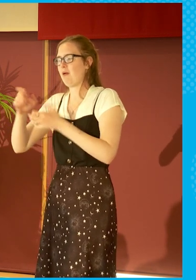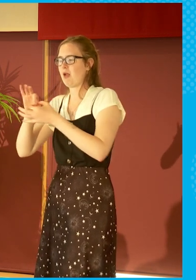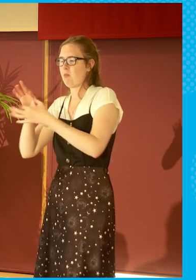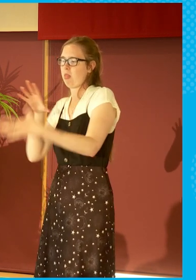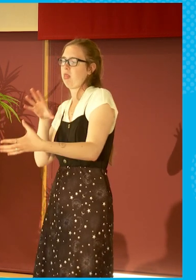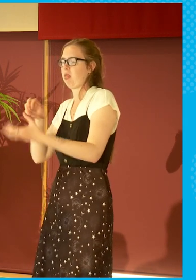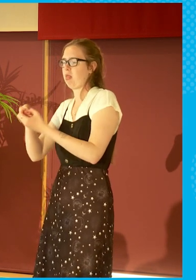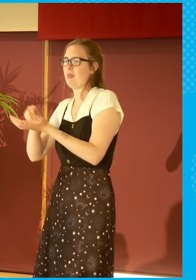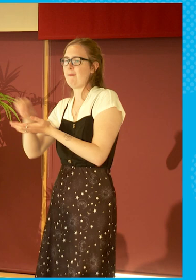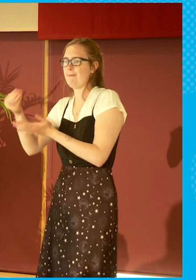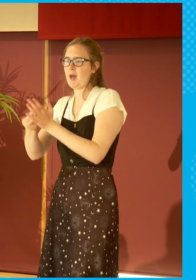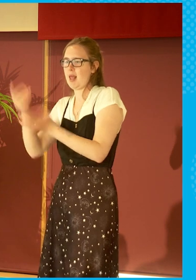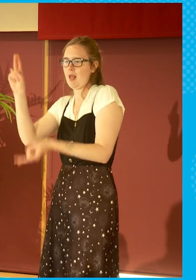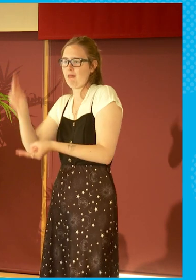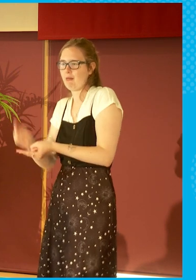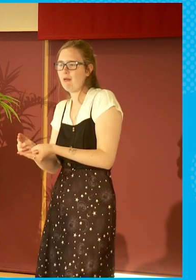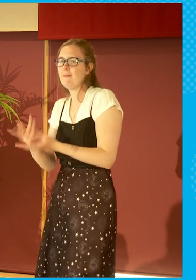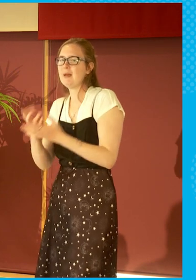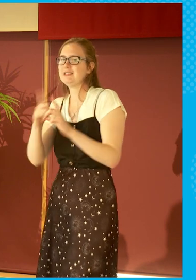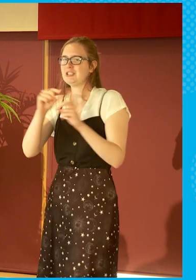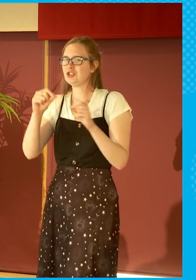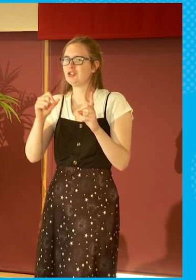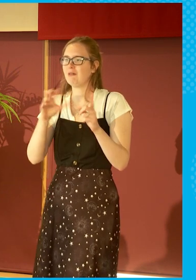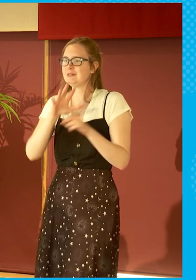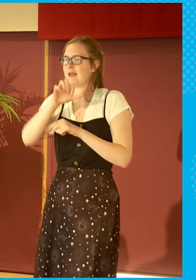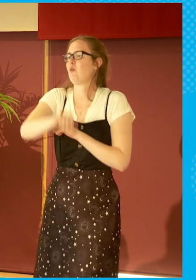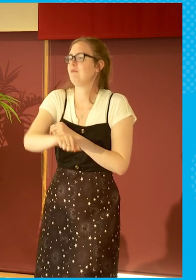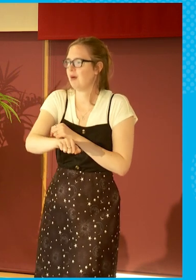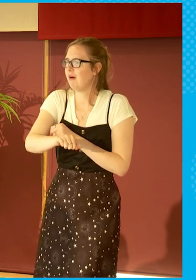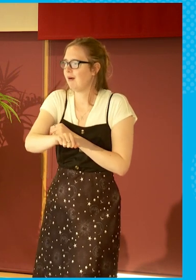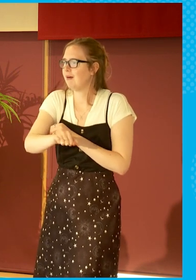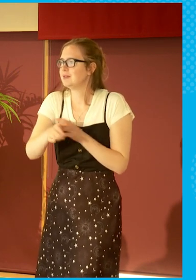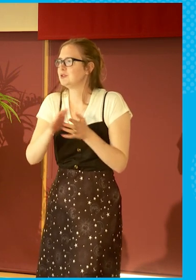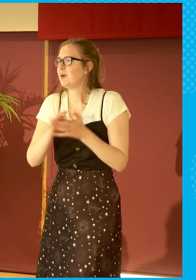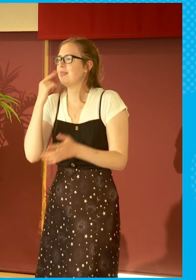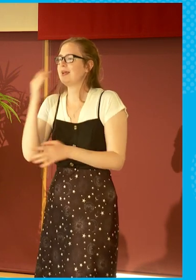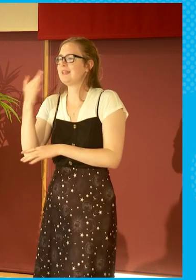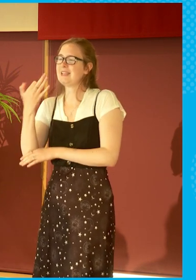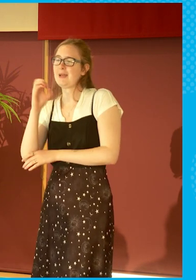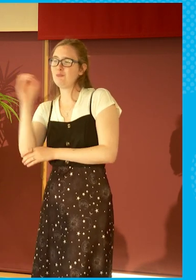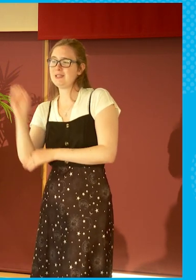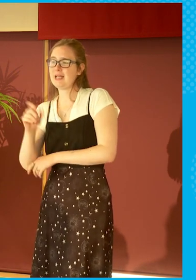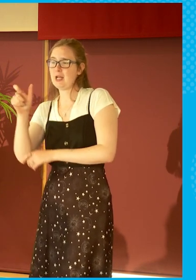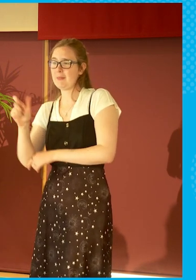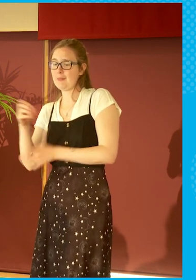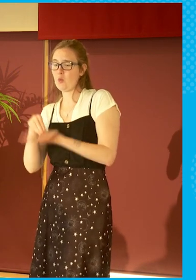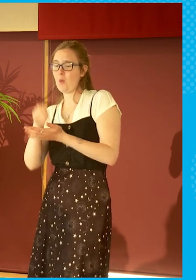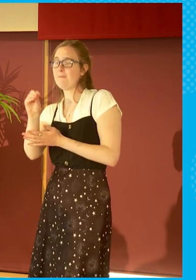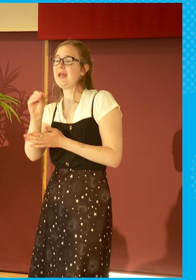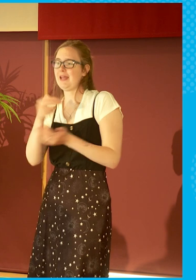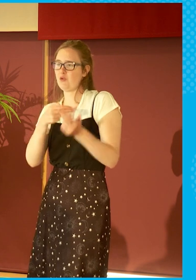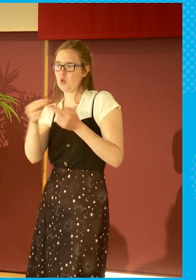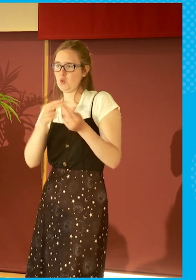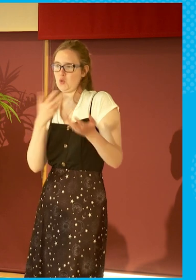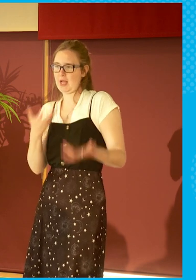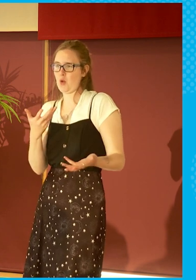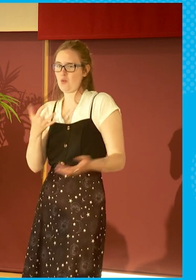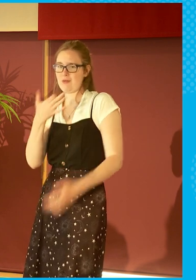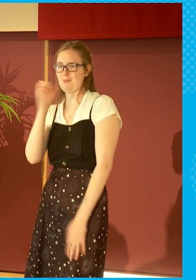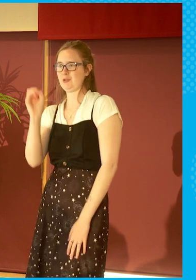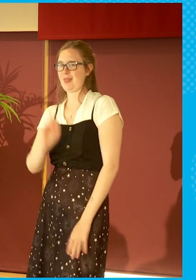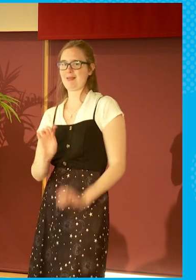Scotland. And in the UK, you know, at best, 9% of people will pay for news, actually. So